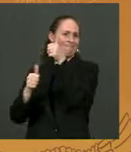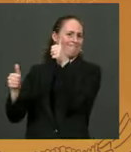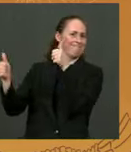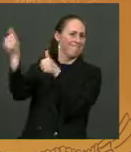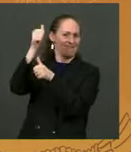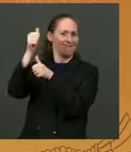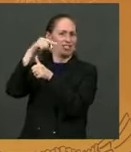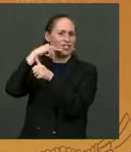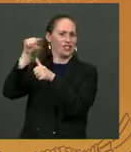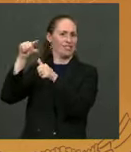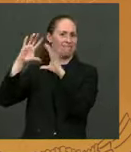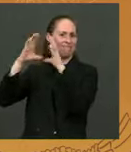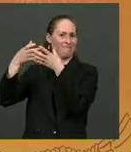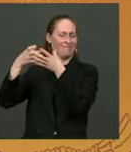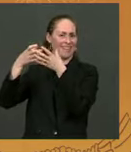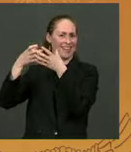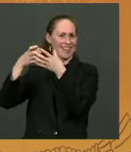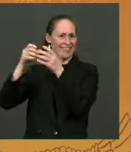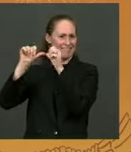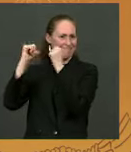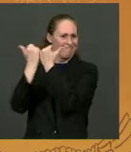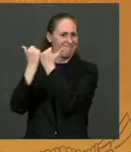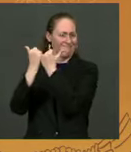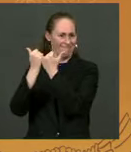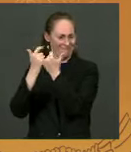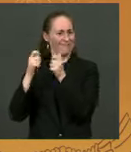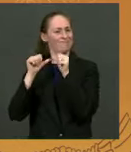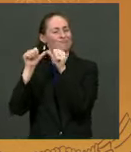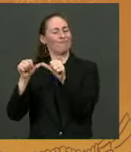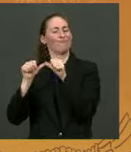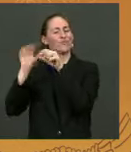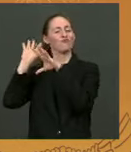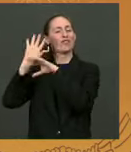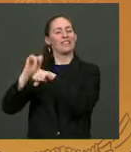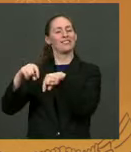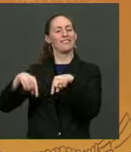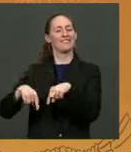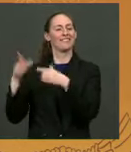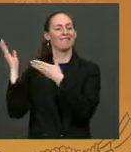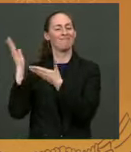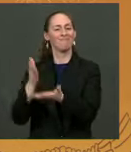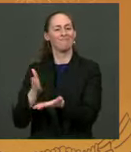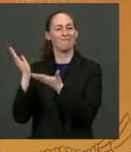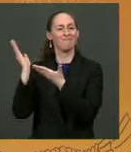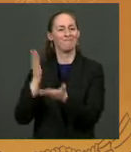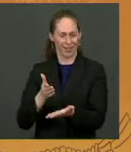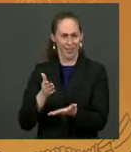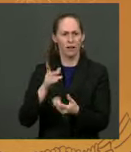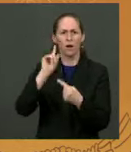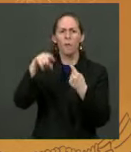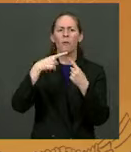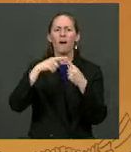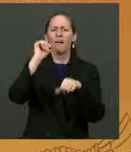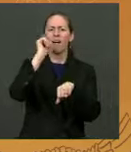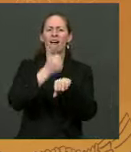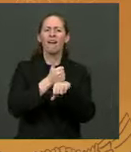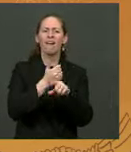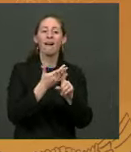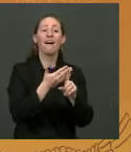of presenting a turkey to the President that goes back to President Truman. Yes. Yes. Yes.